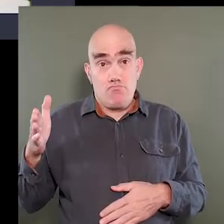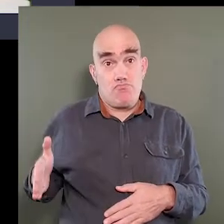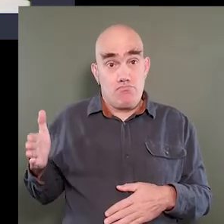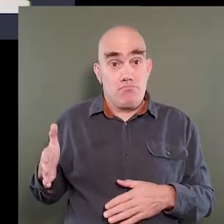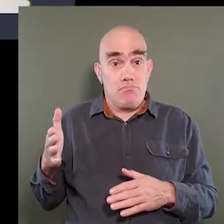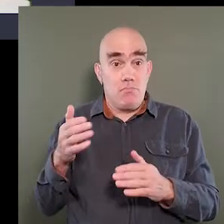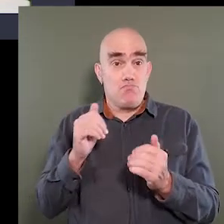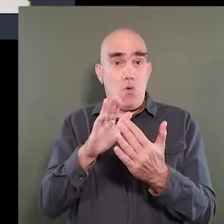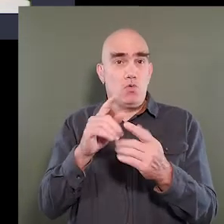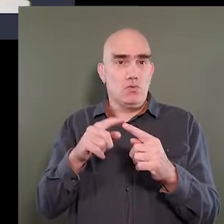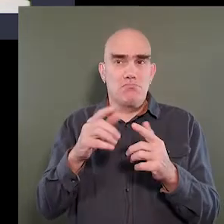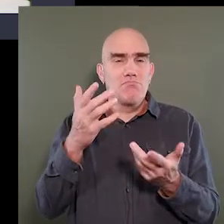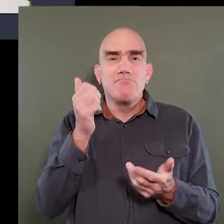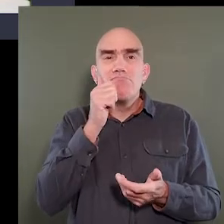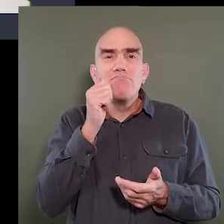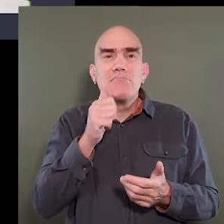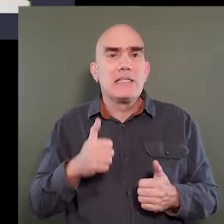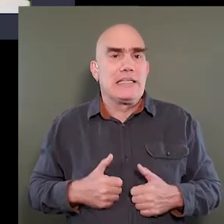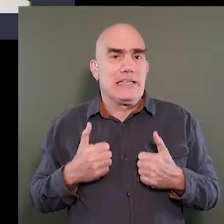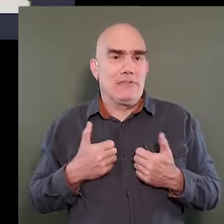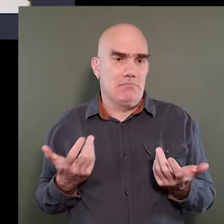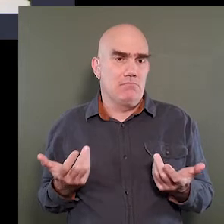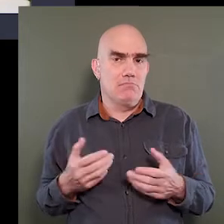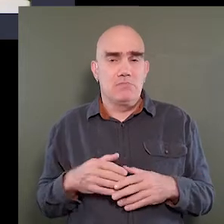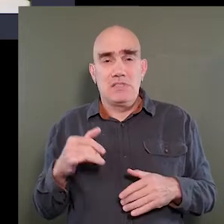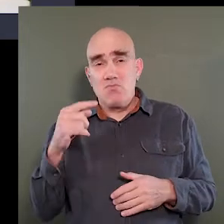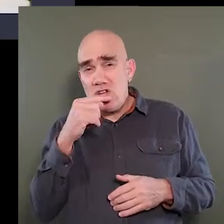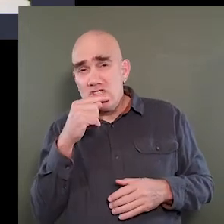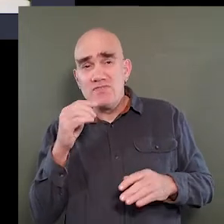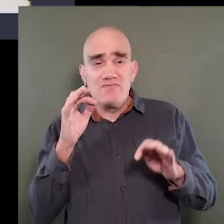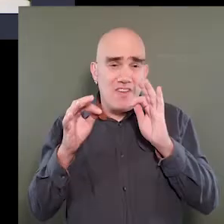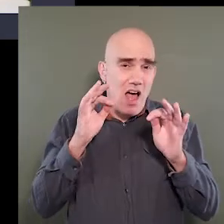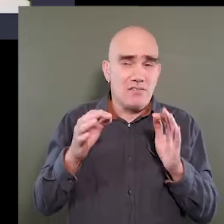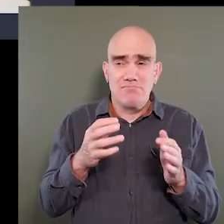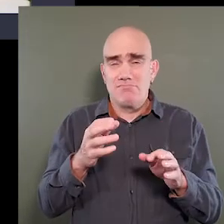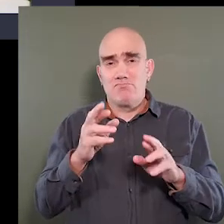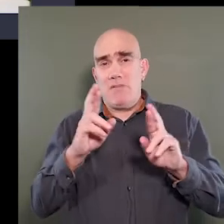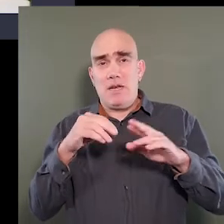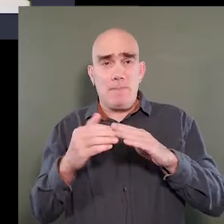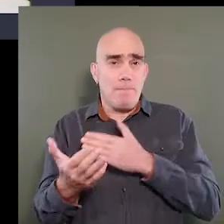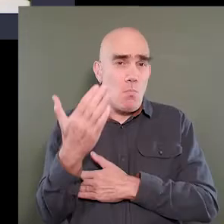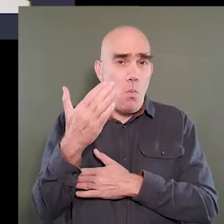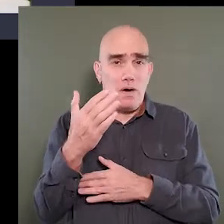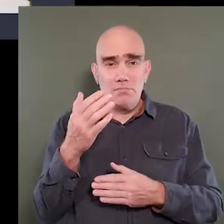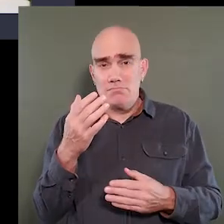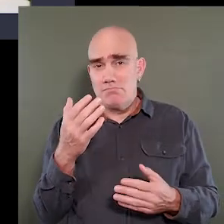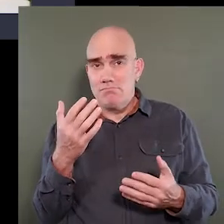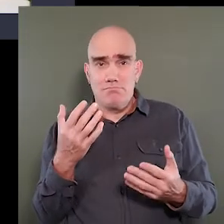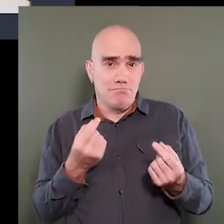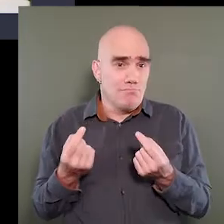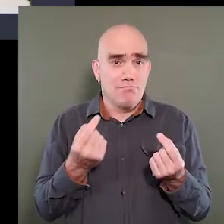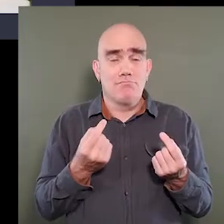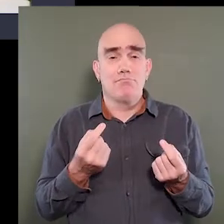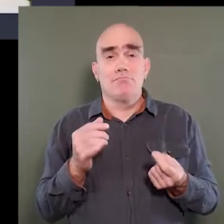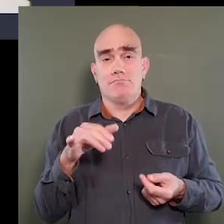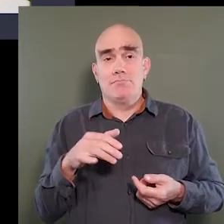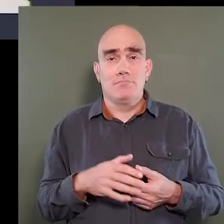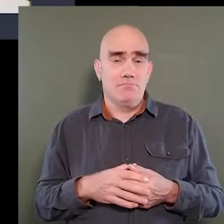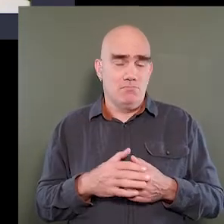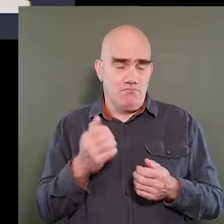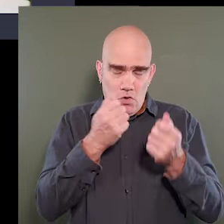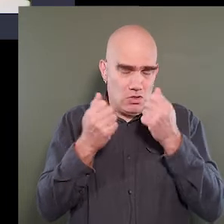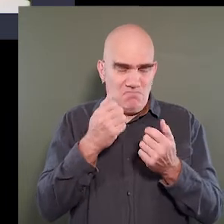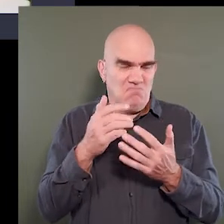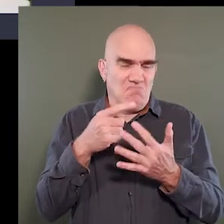daily activities of living such as brushing, flossing, getting ready in the morning,